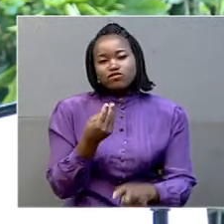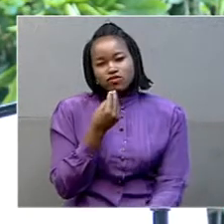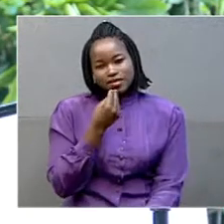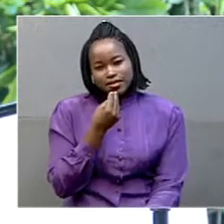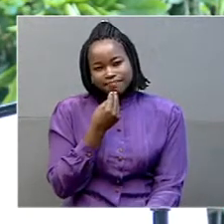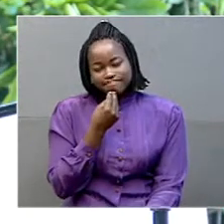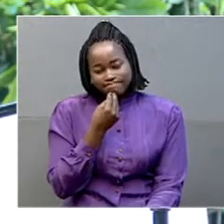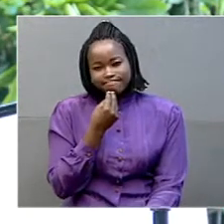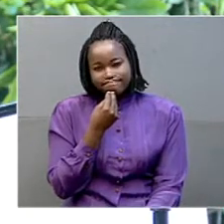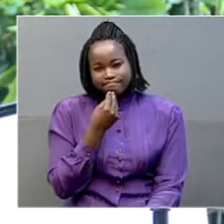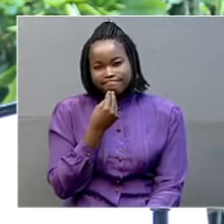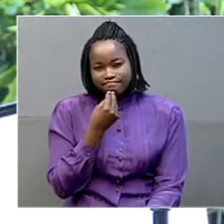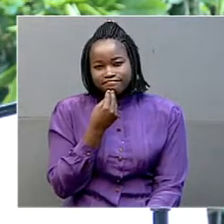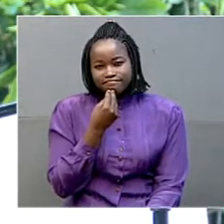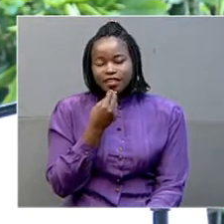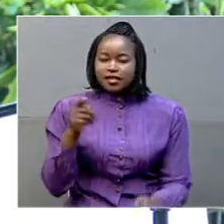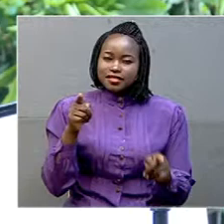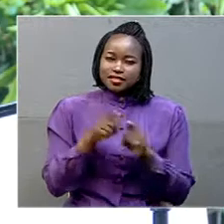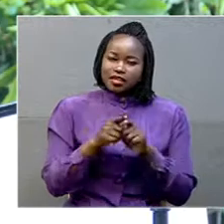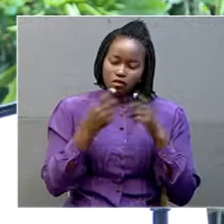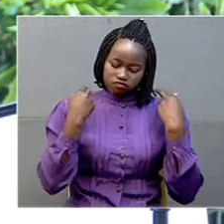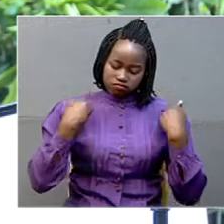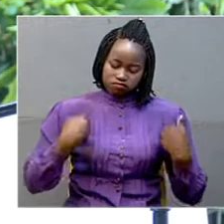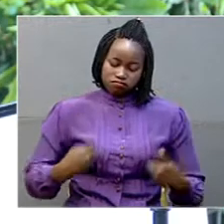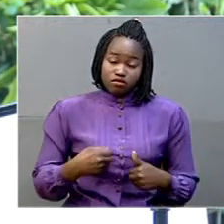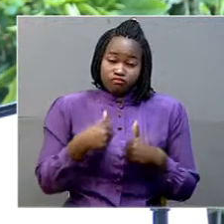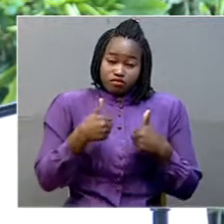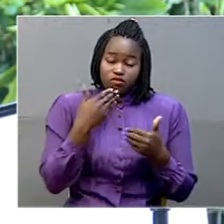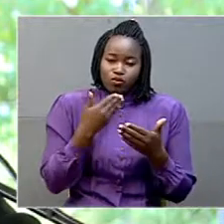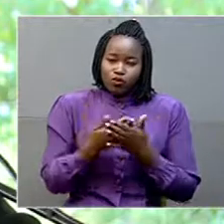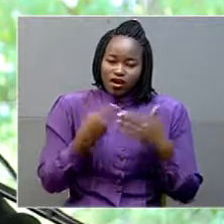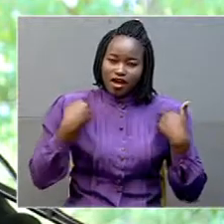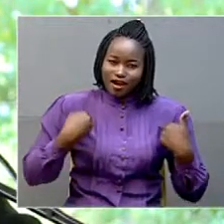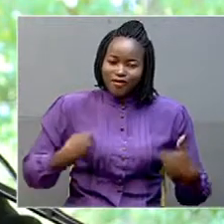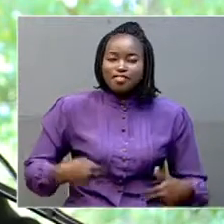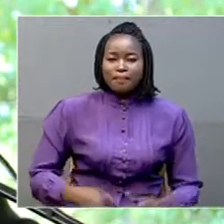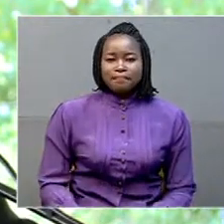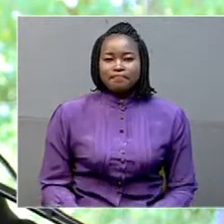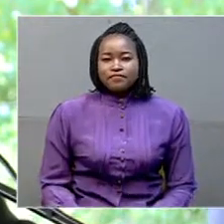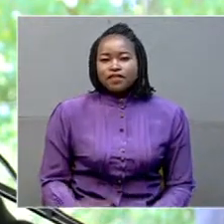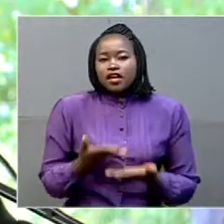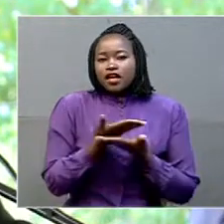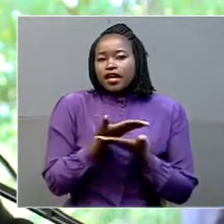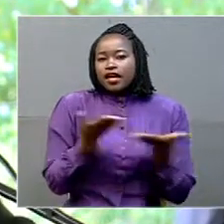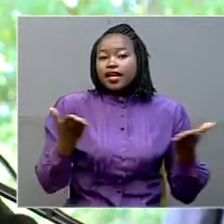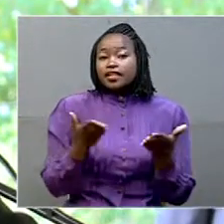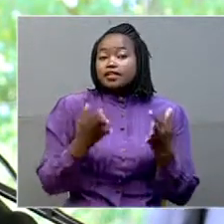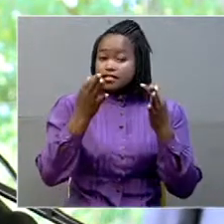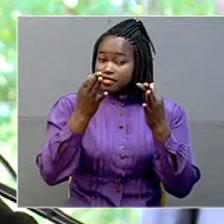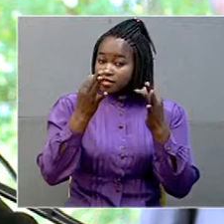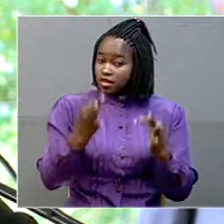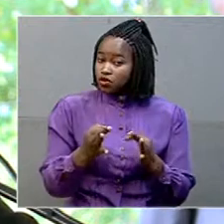and nourishment, and good health. Whatever man saws, that's what he reaps.